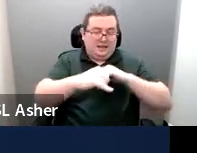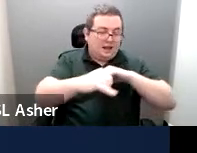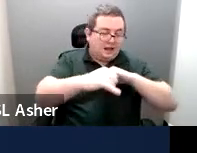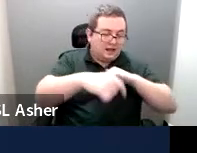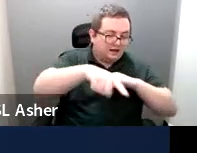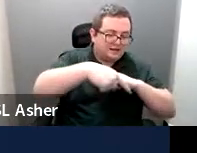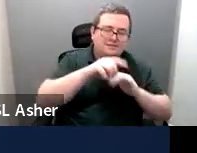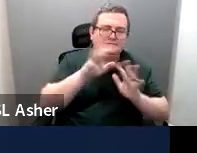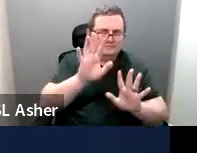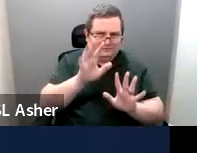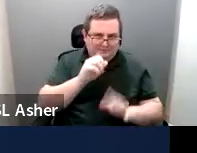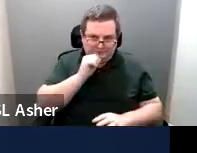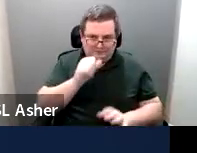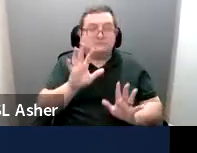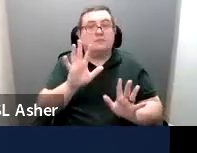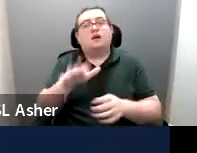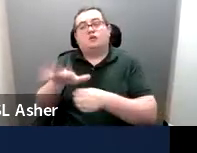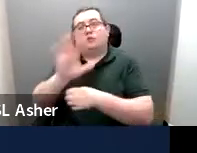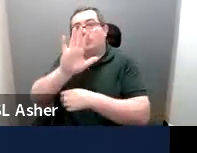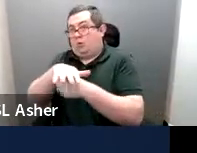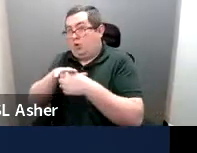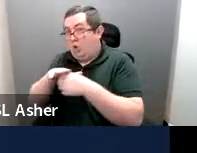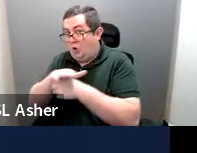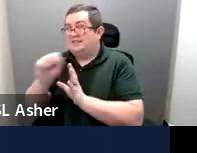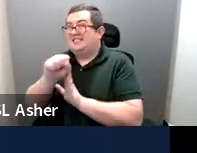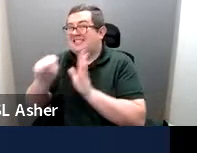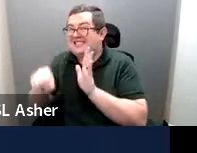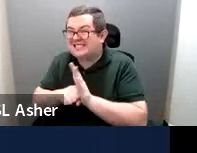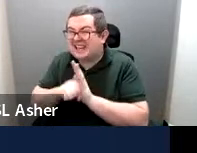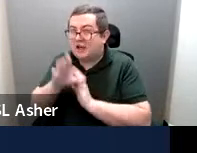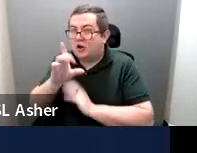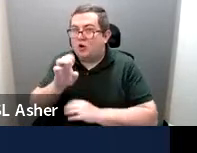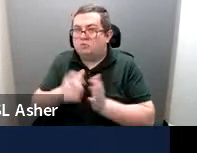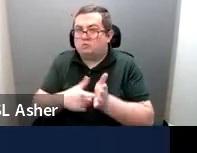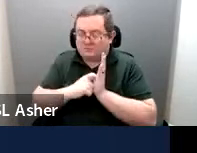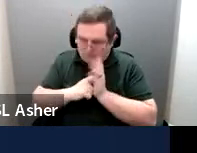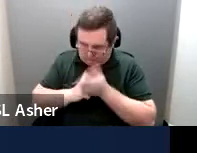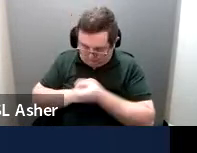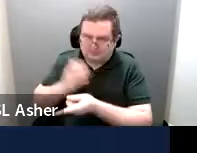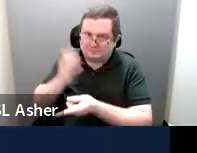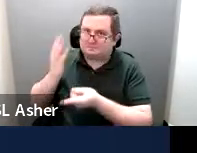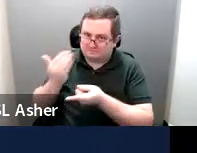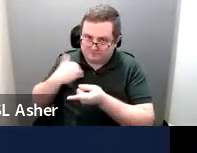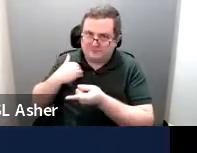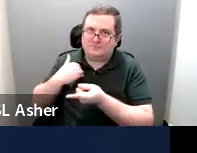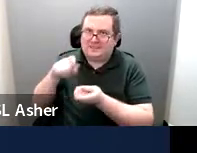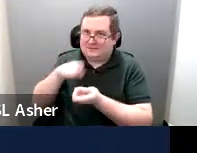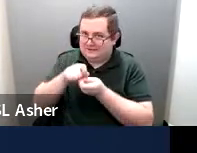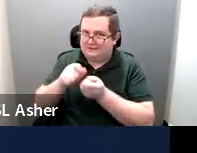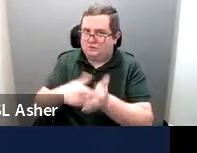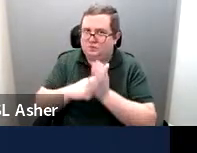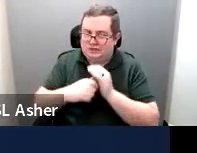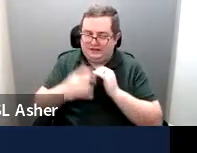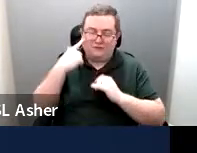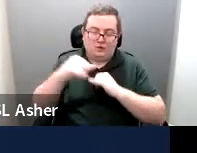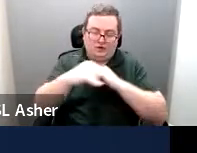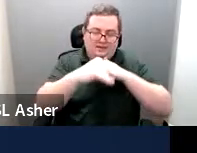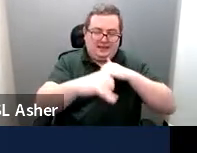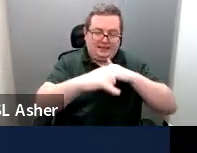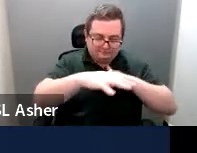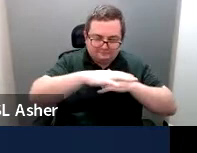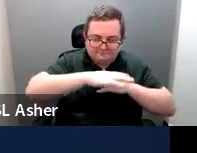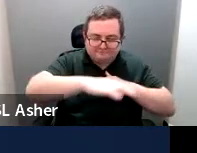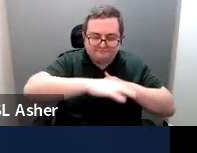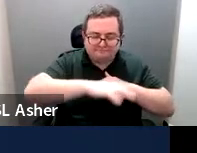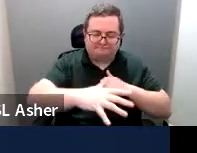need to consult like the local state or code requirements because there may be, um, specific requirements for the length of